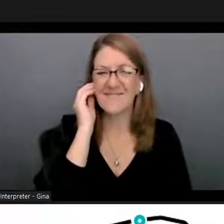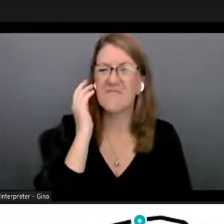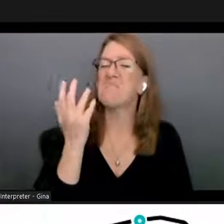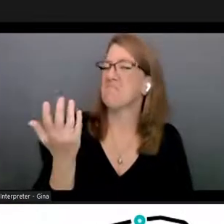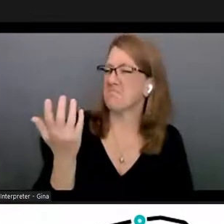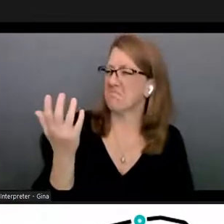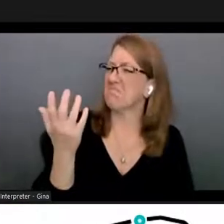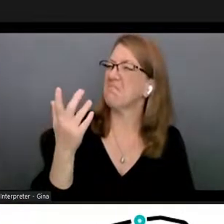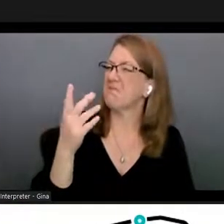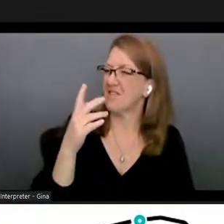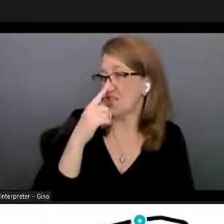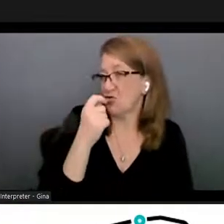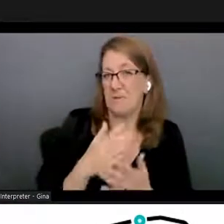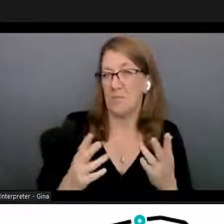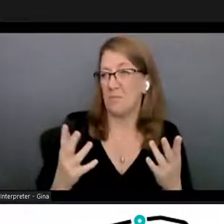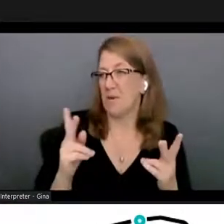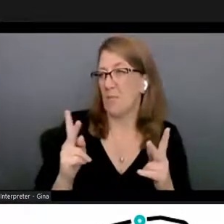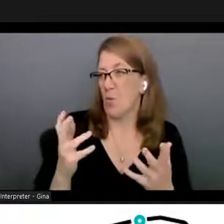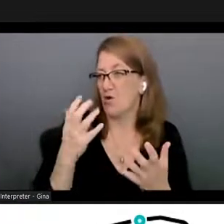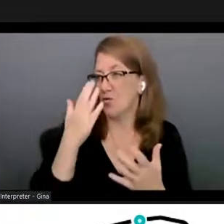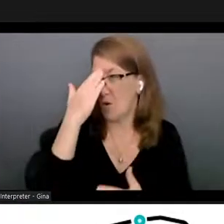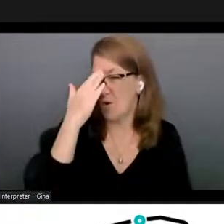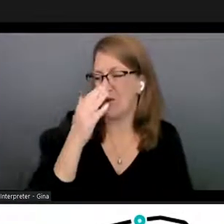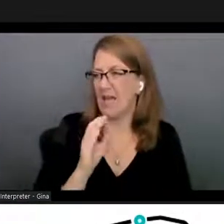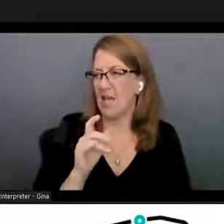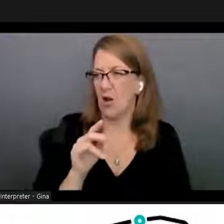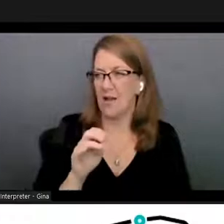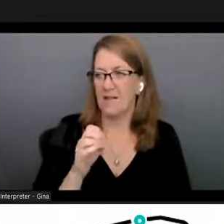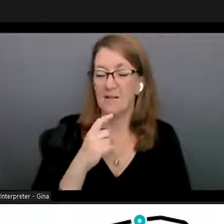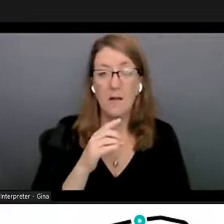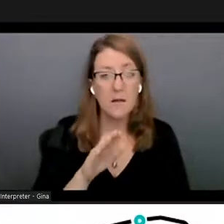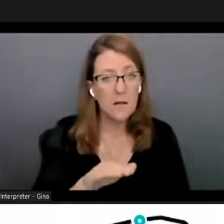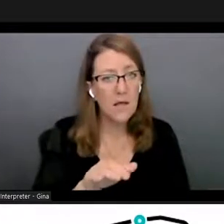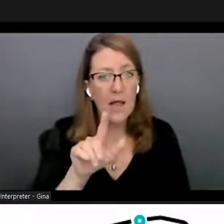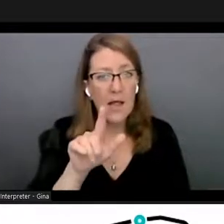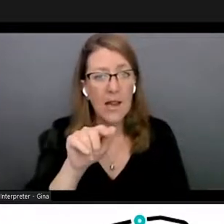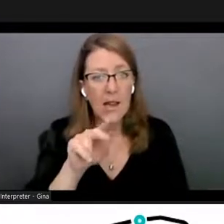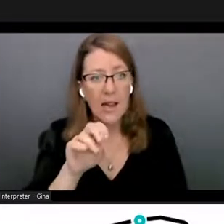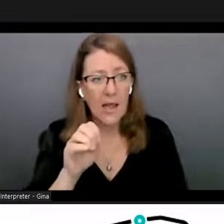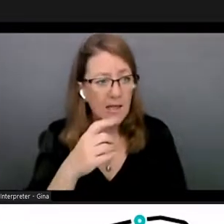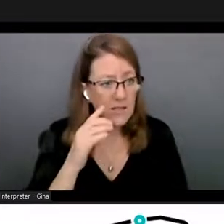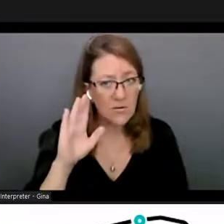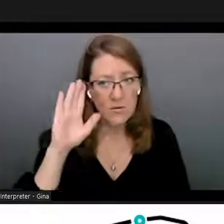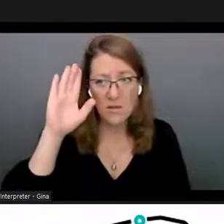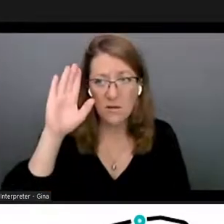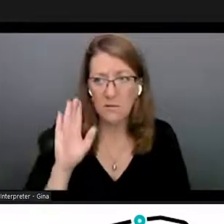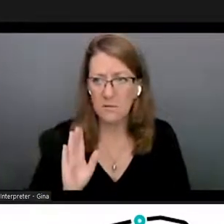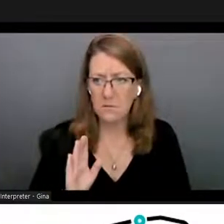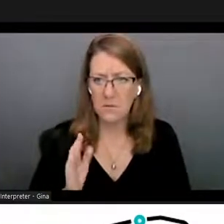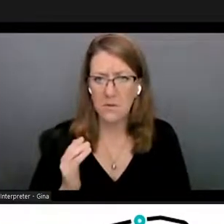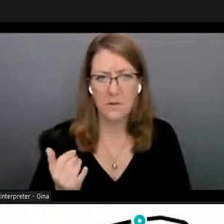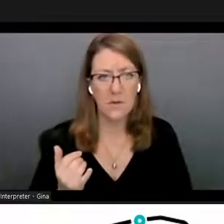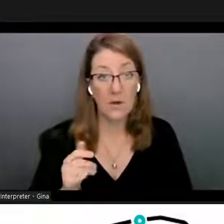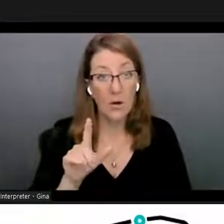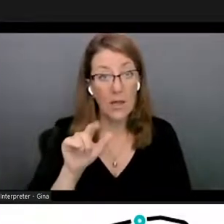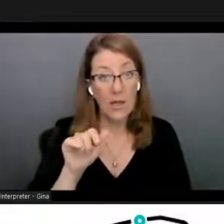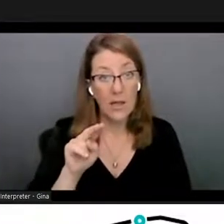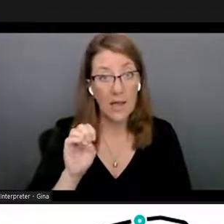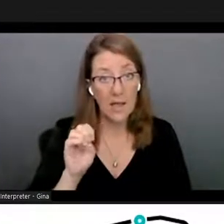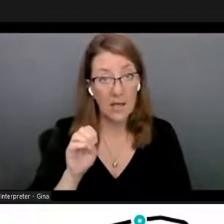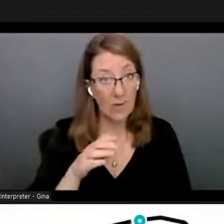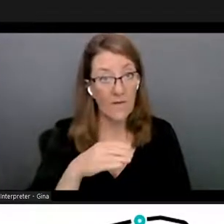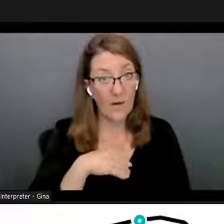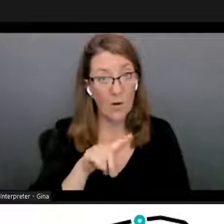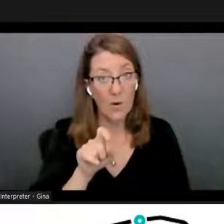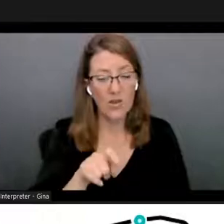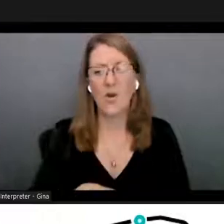to know uh lane i saw you had raised your hand but i don't see it raised anymore was there a question no